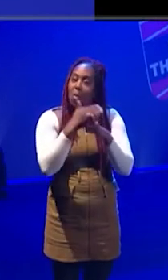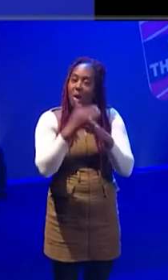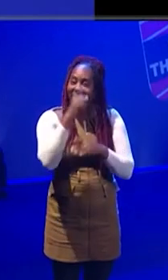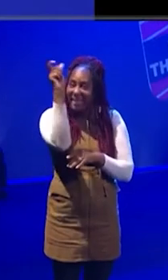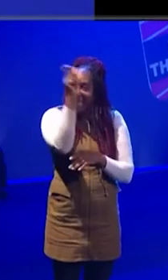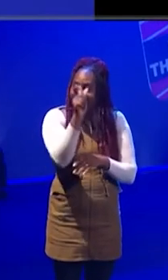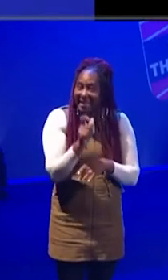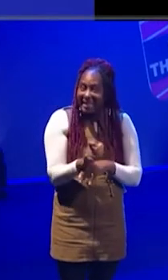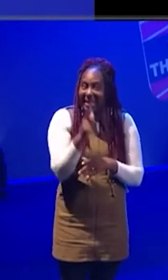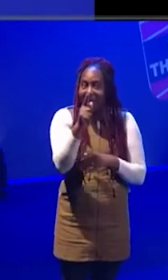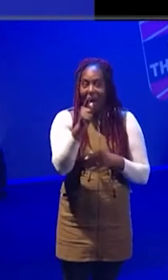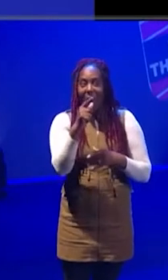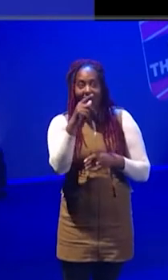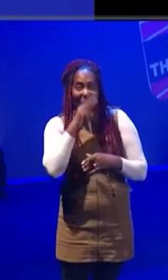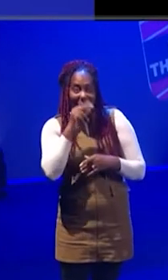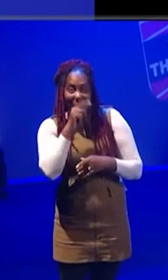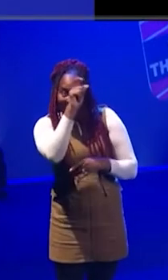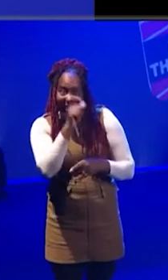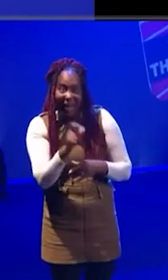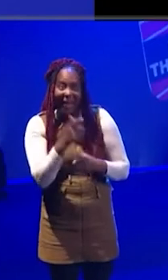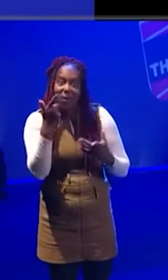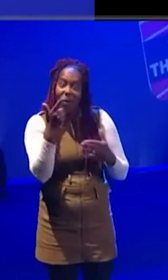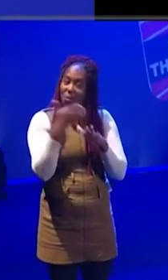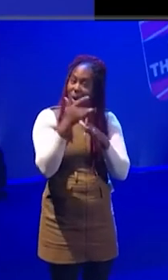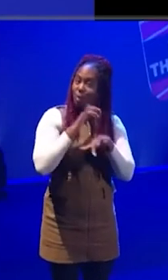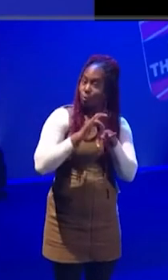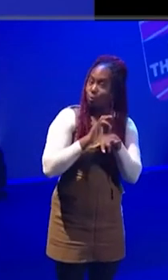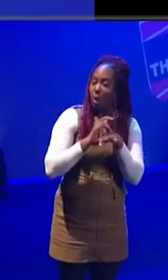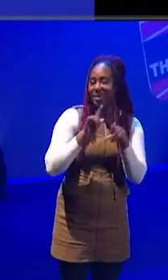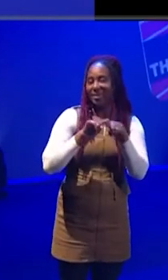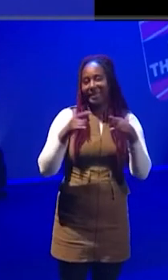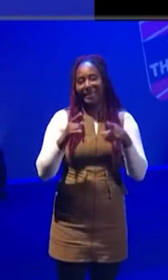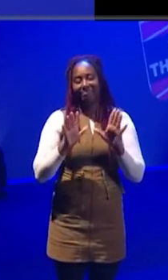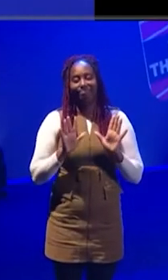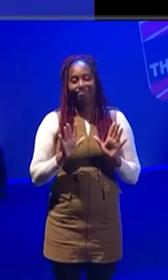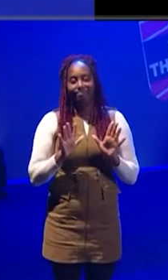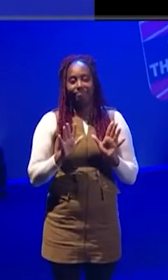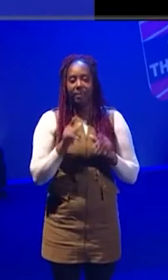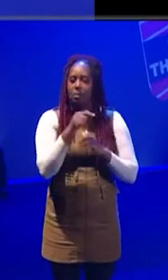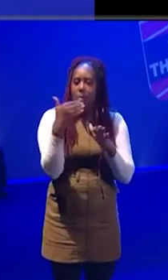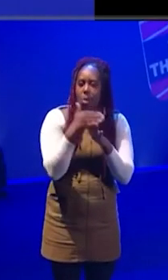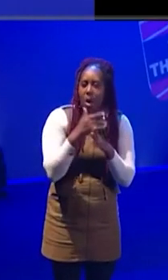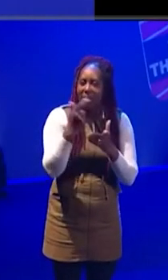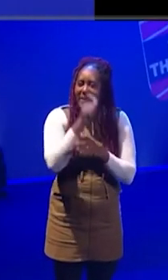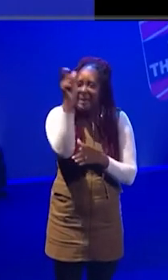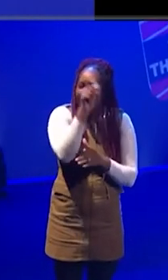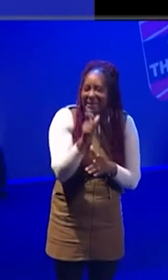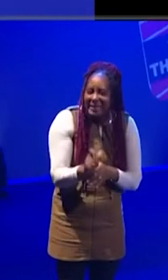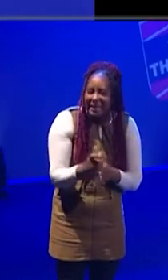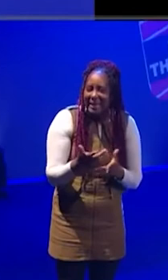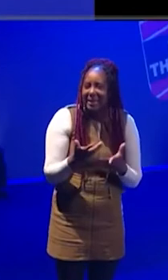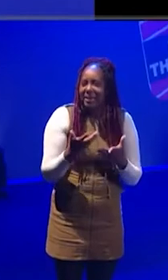if you do not speak Italian and you're working in drama is slightly more different. If you're working in Italy and you're working